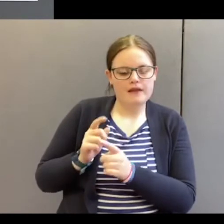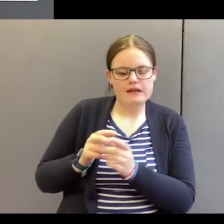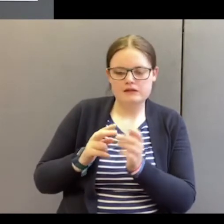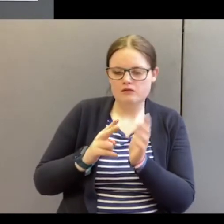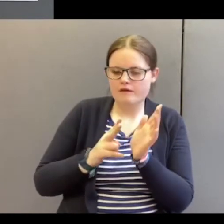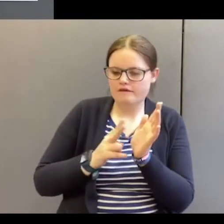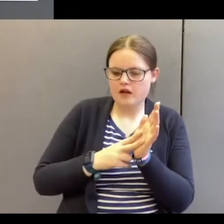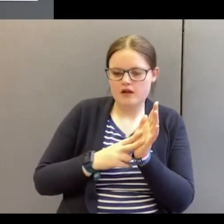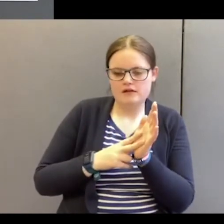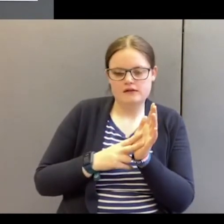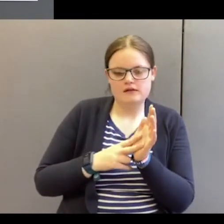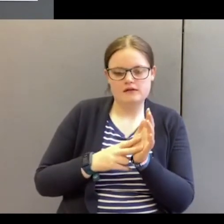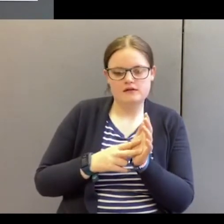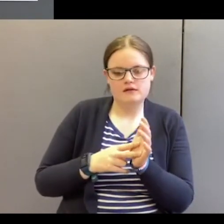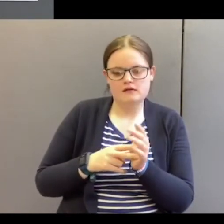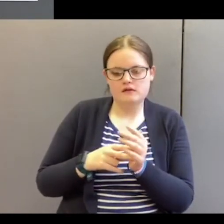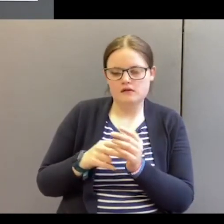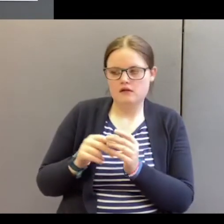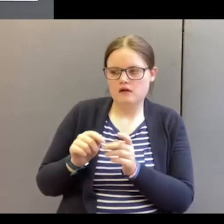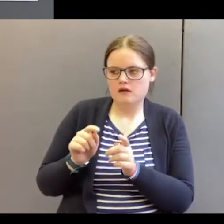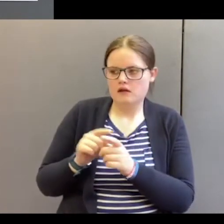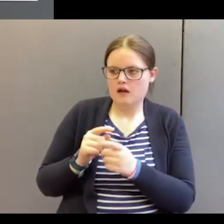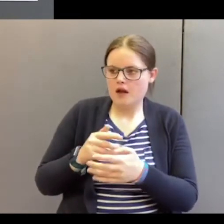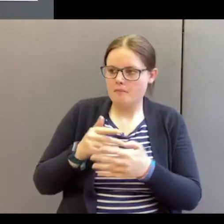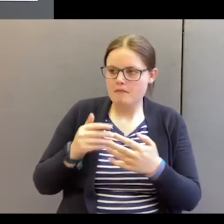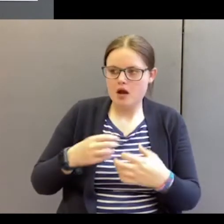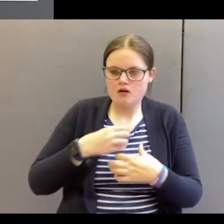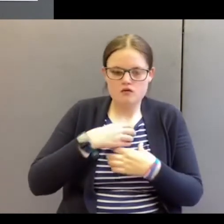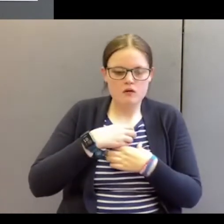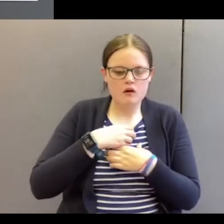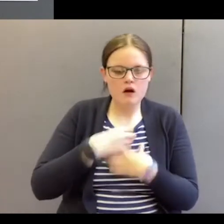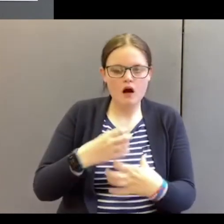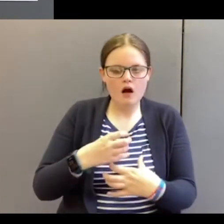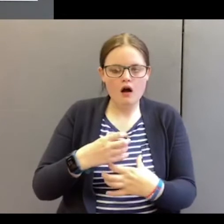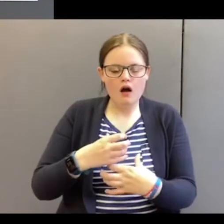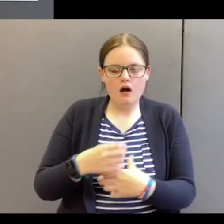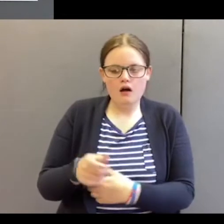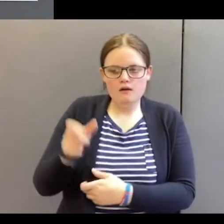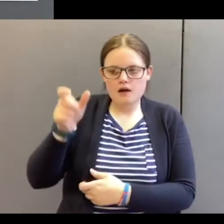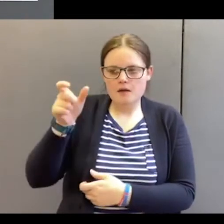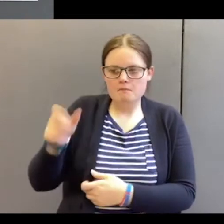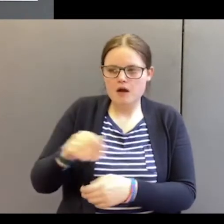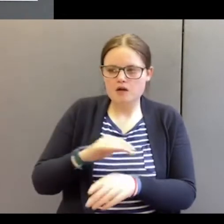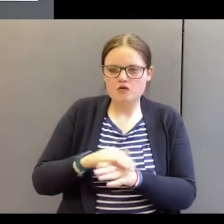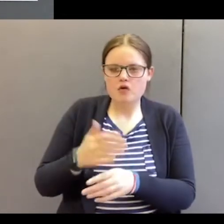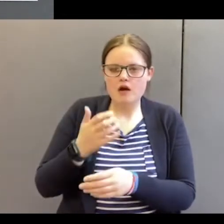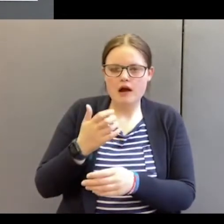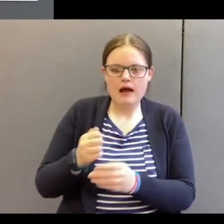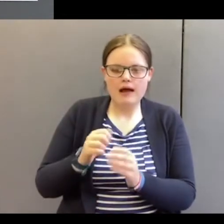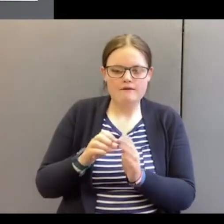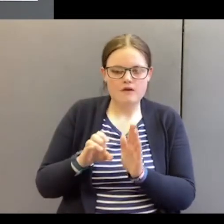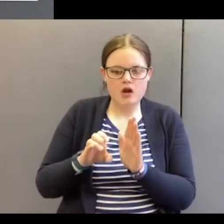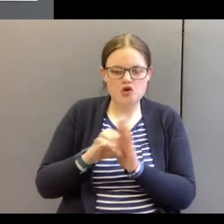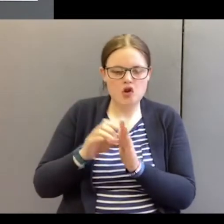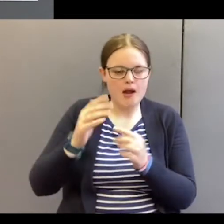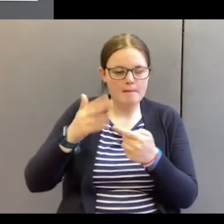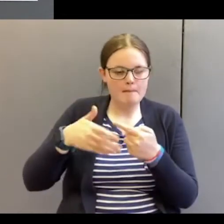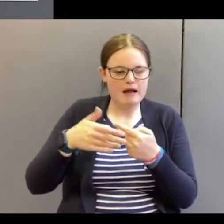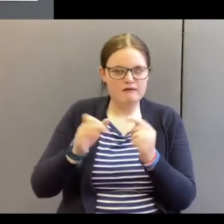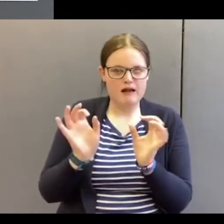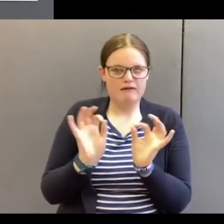text. And it came as a complete shock. The person did not have a church upbringing.